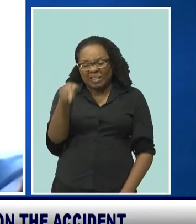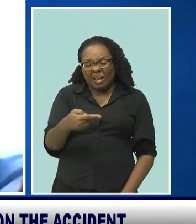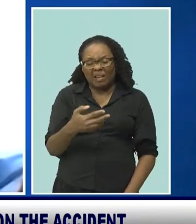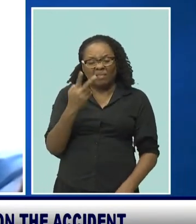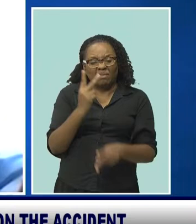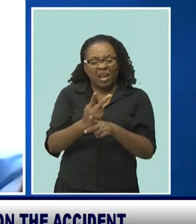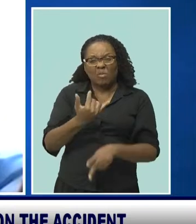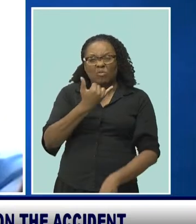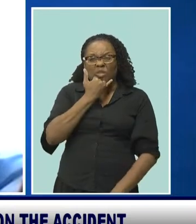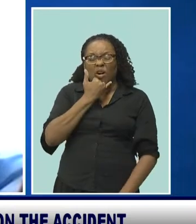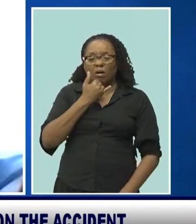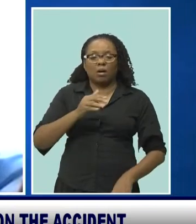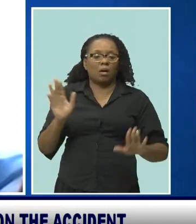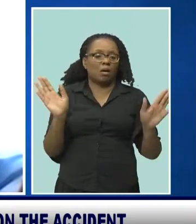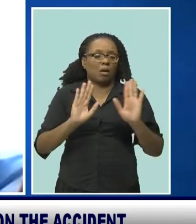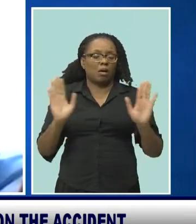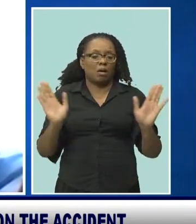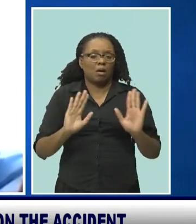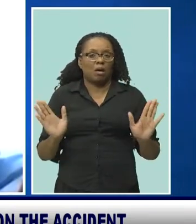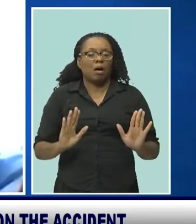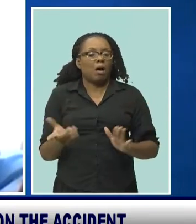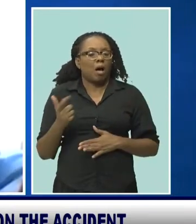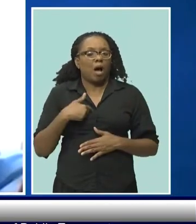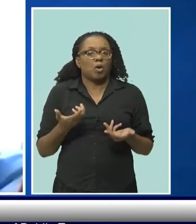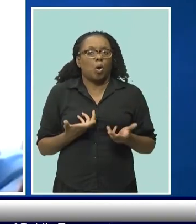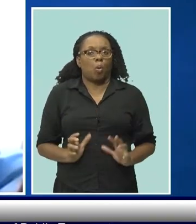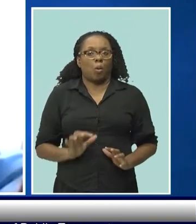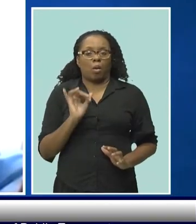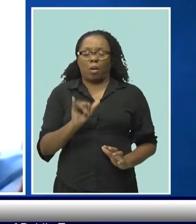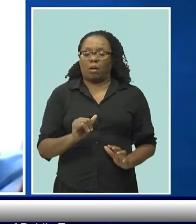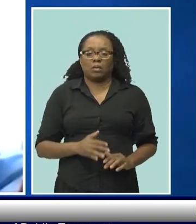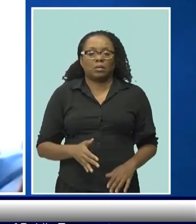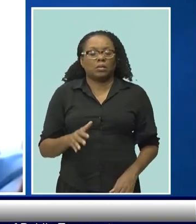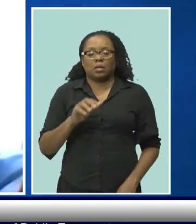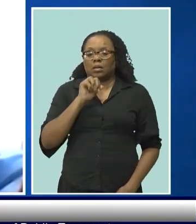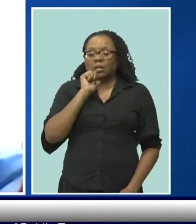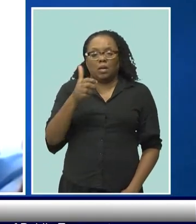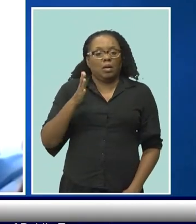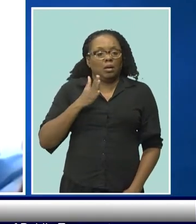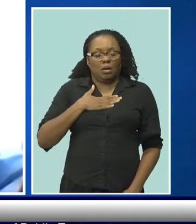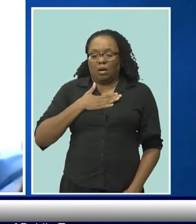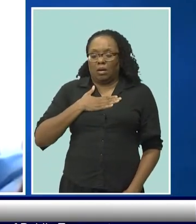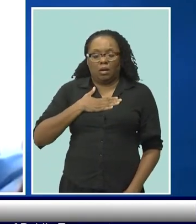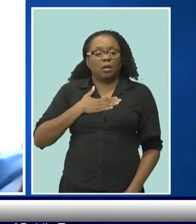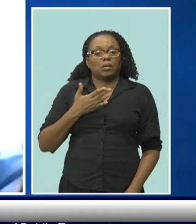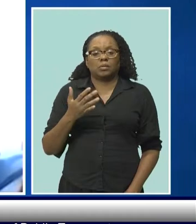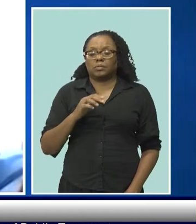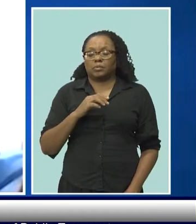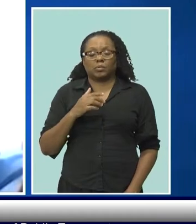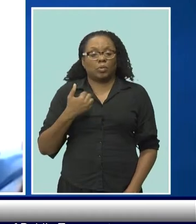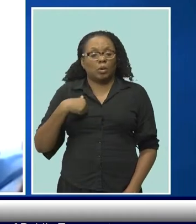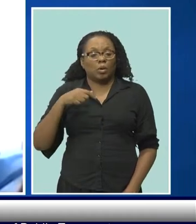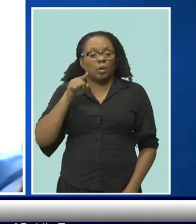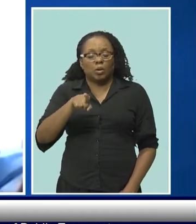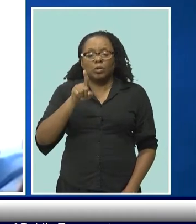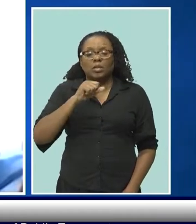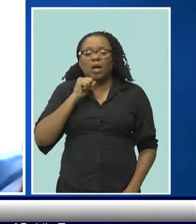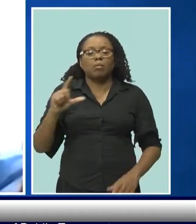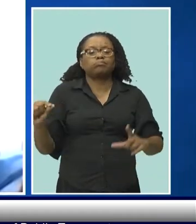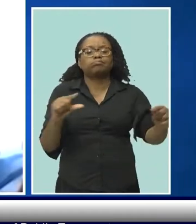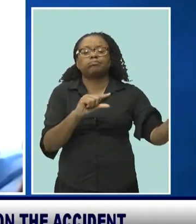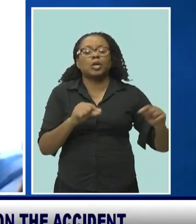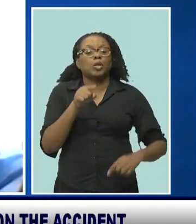unequivocally clear for the record. That is not my remit, and it should not be remit of Barbian as my extension.